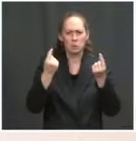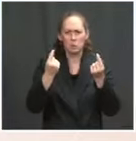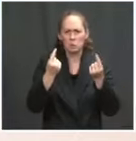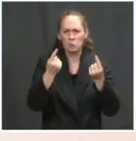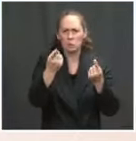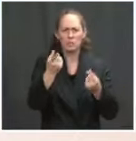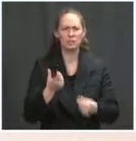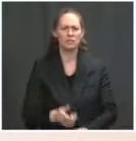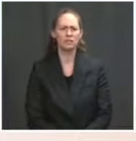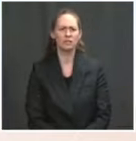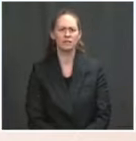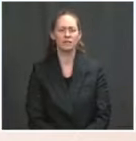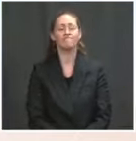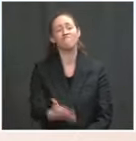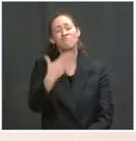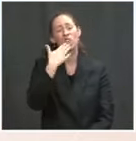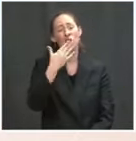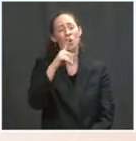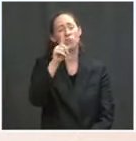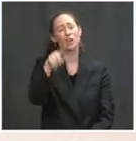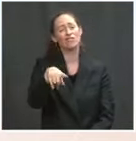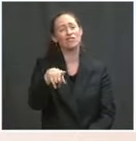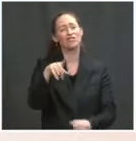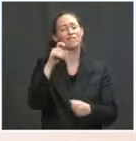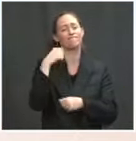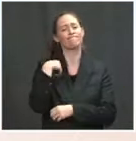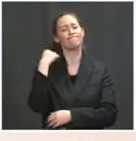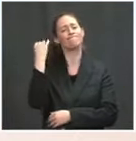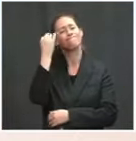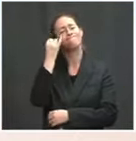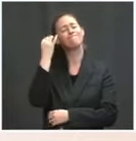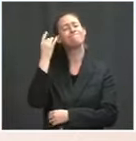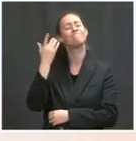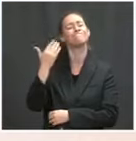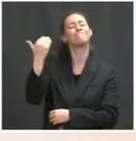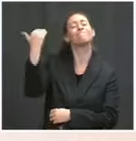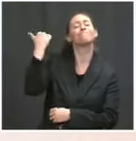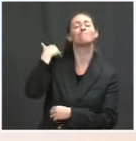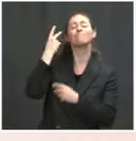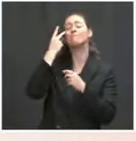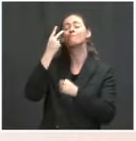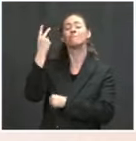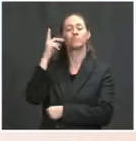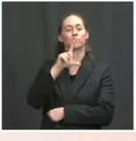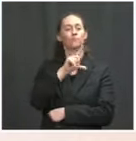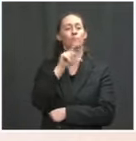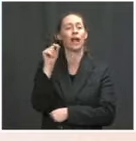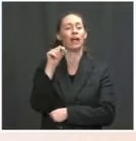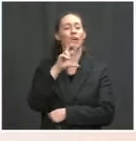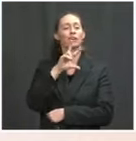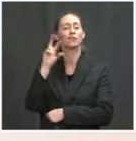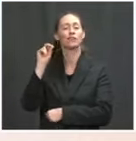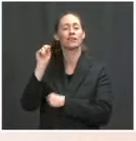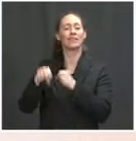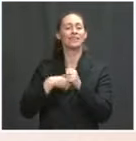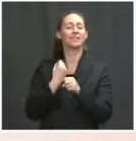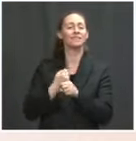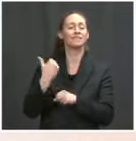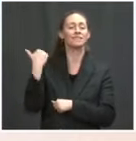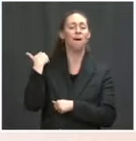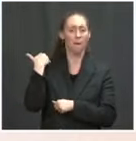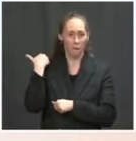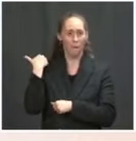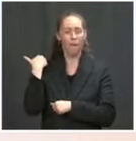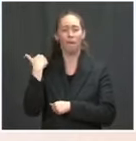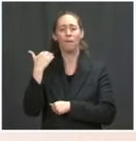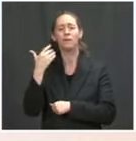back 20, 30 years when we know for a fact that socially disadvantaged producers were discriminated against by the United States Department